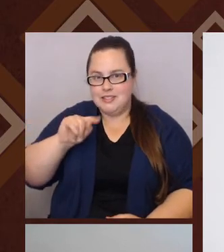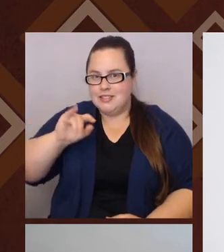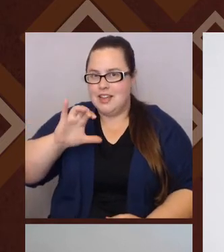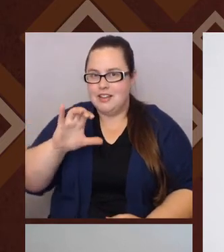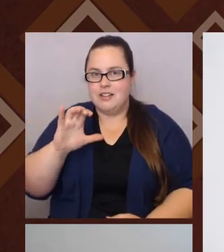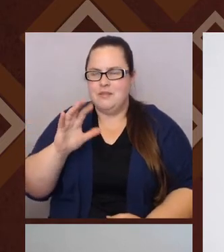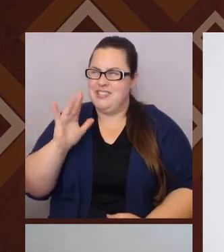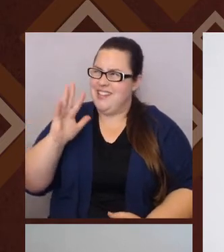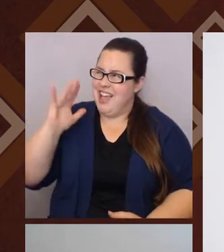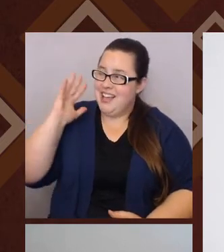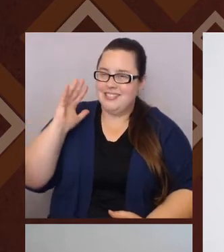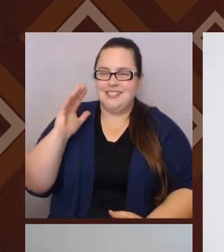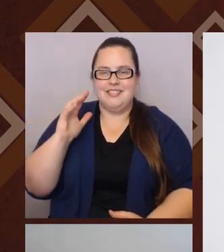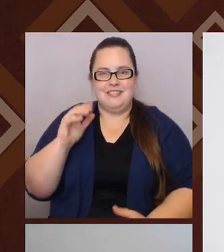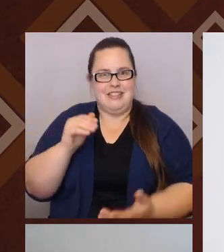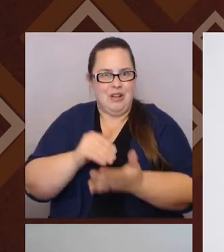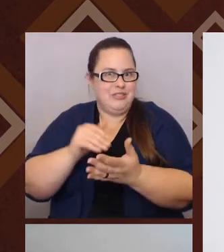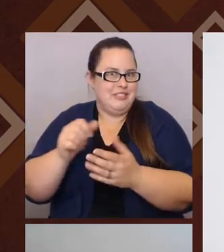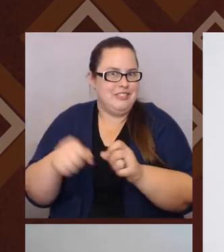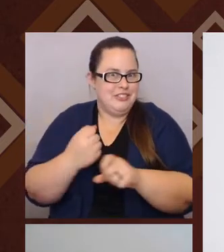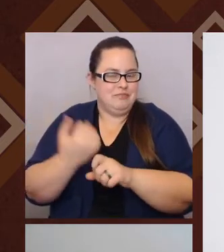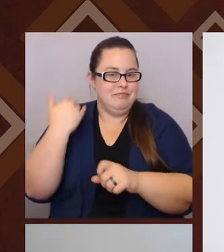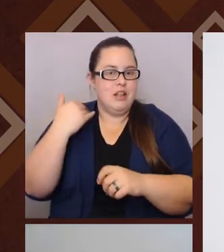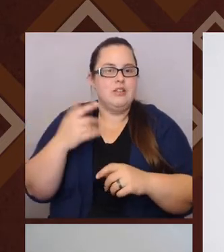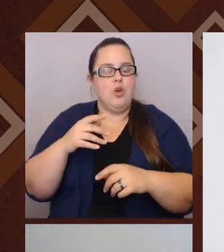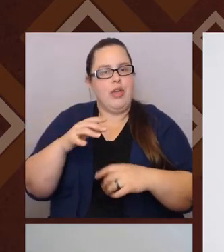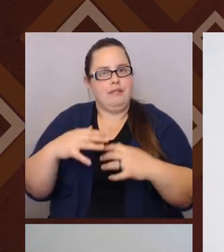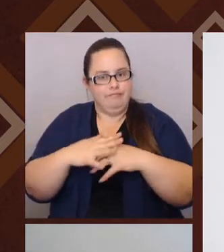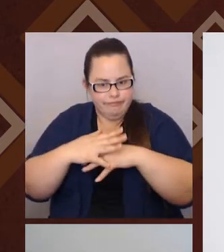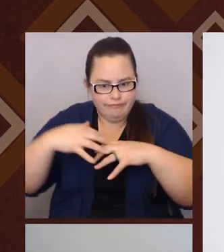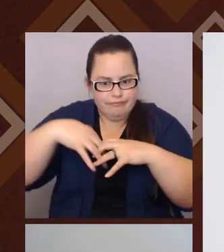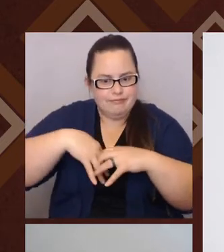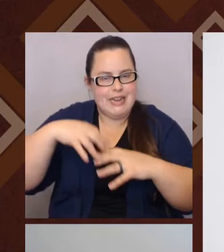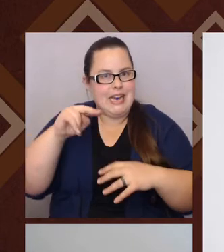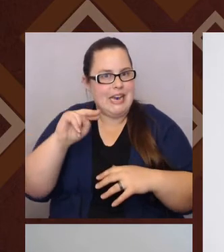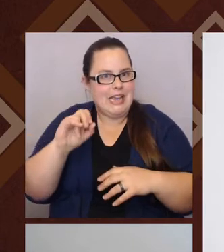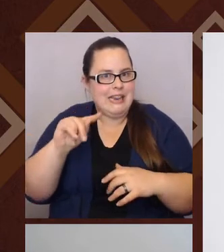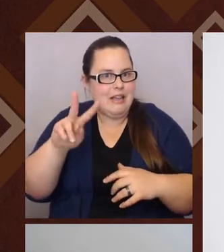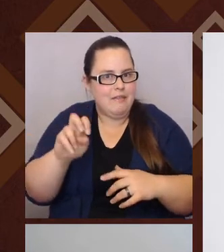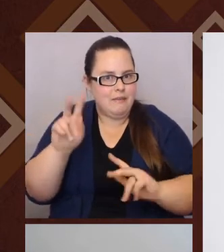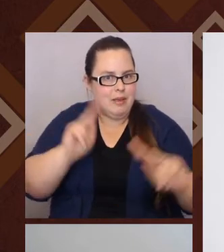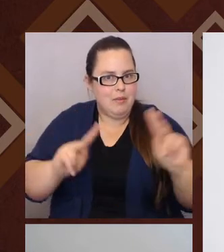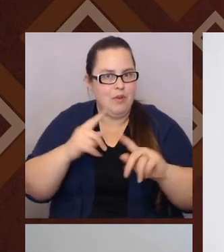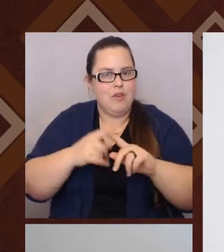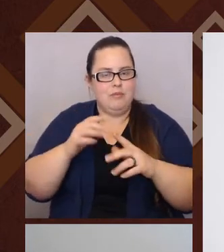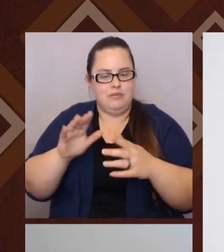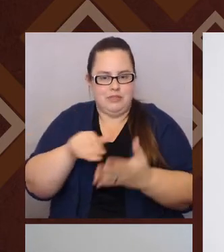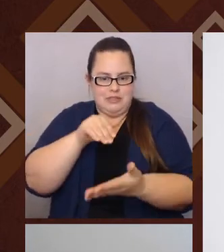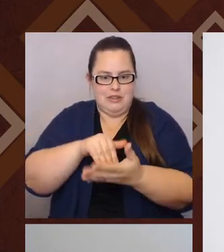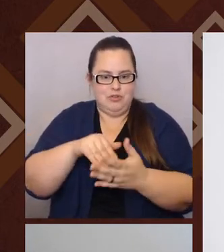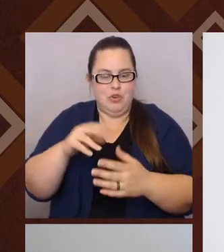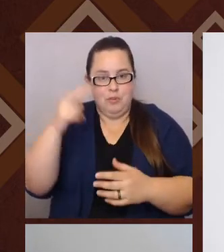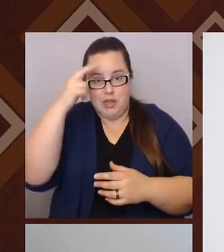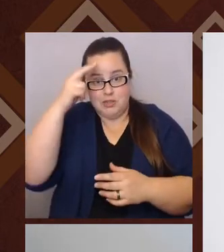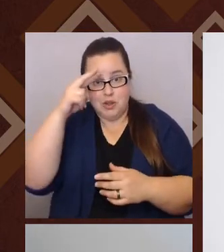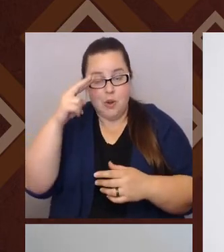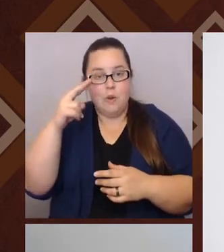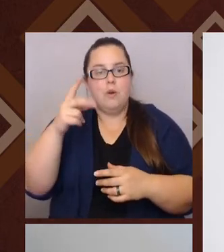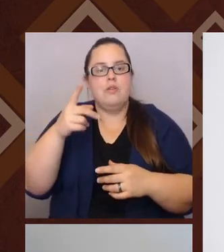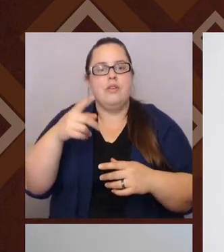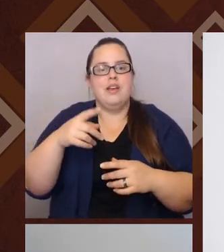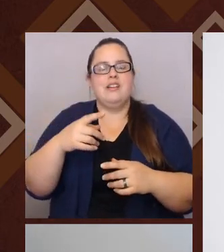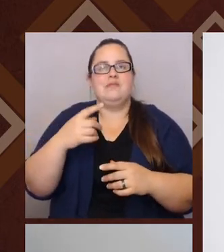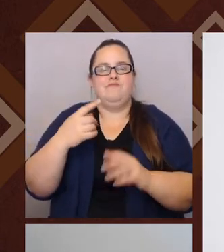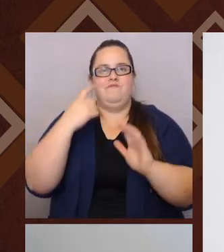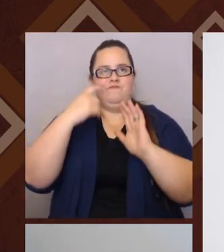So these native people, native men and women from central Mexico found themselves being discriminated against